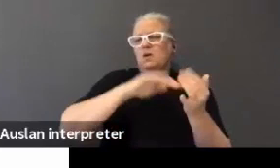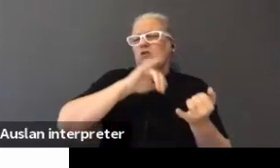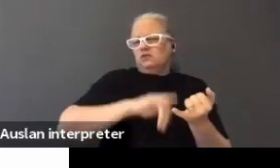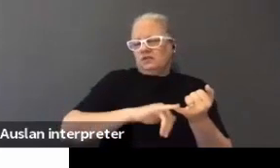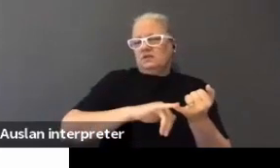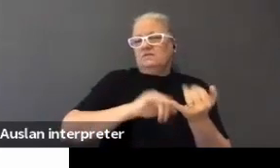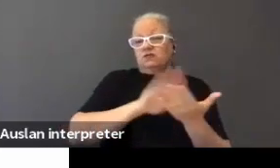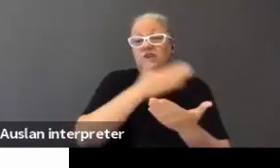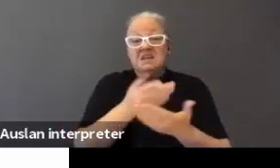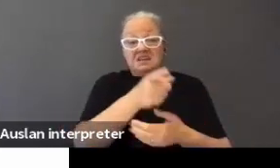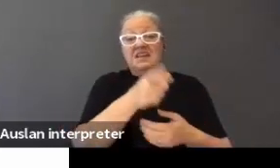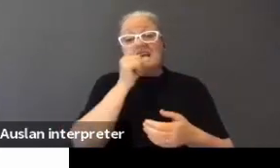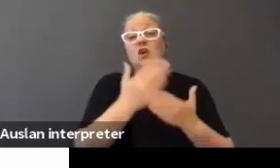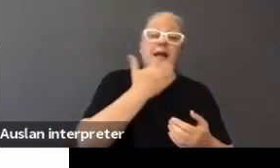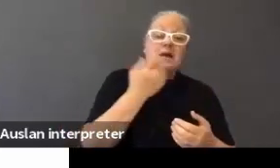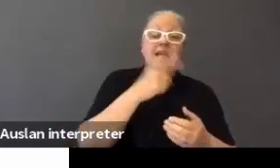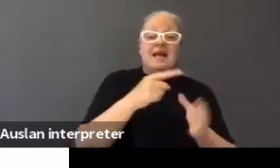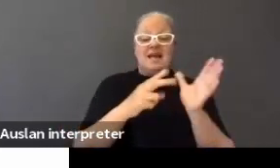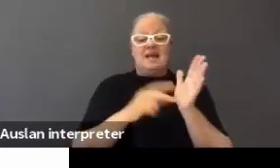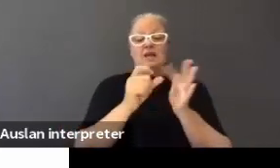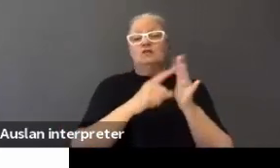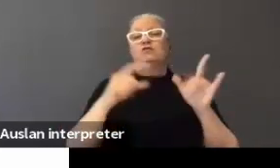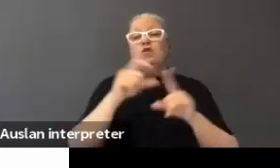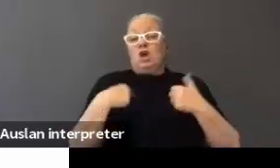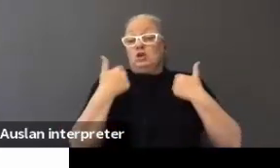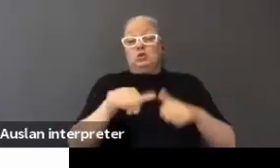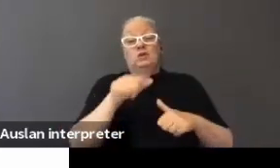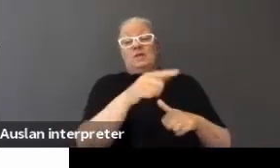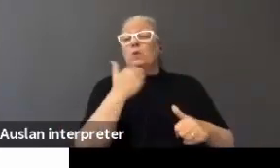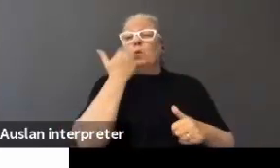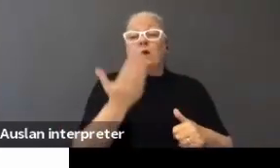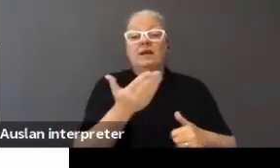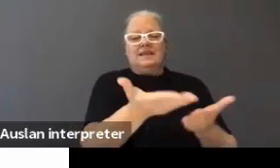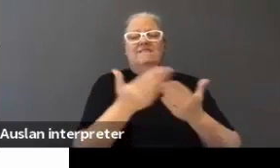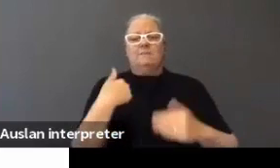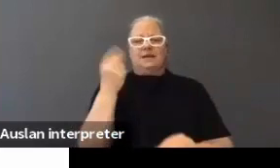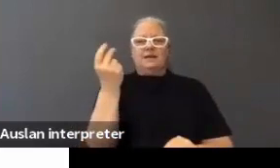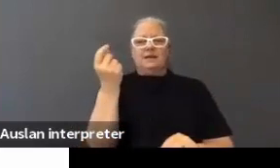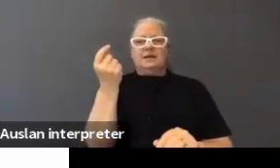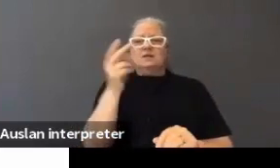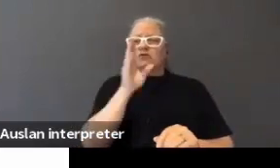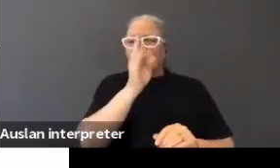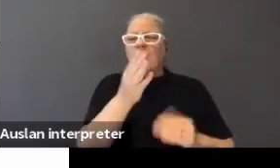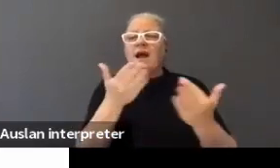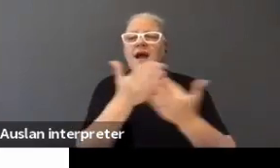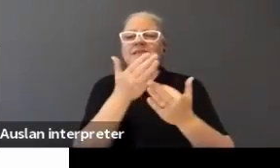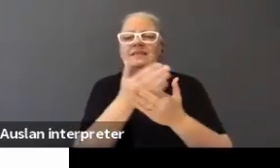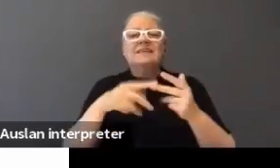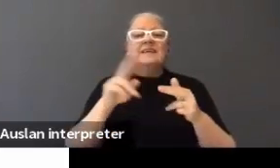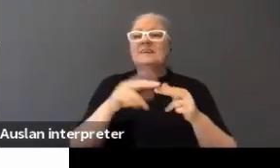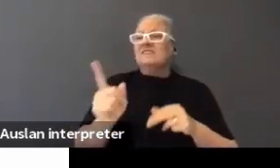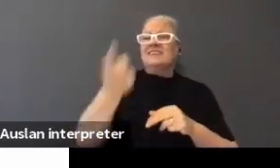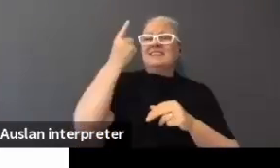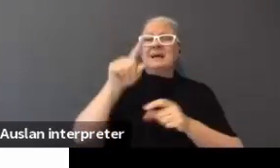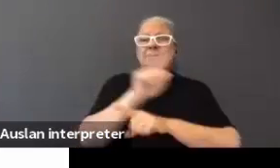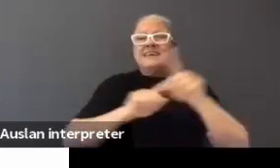available on Apple and Android. I use it all the time because it gives me immediacy of access. If I get a meeting called up at the last